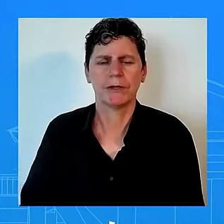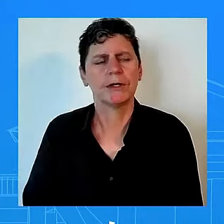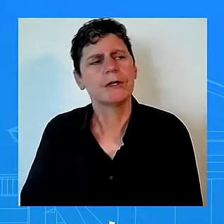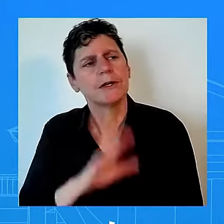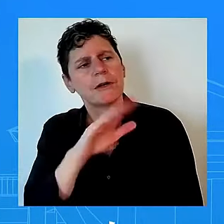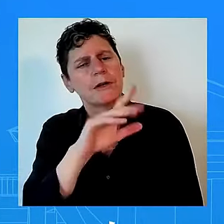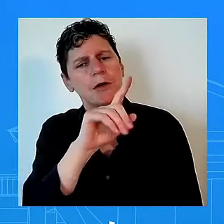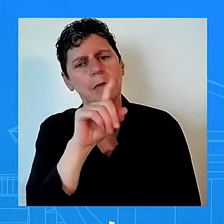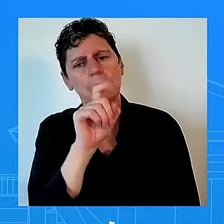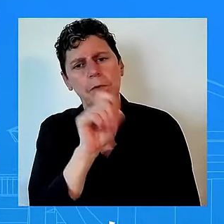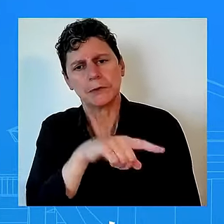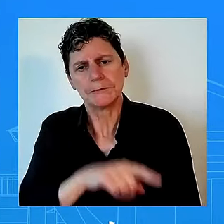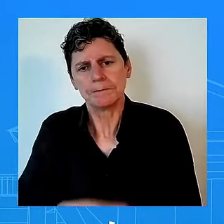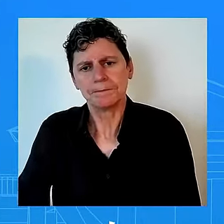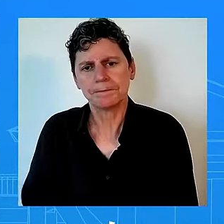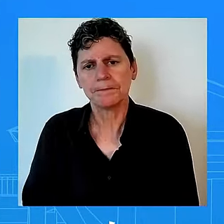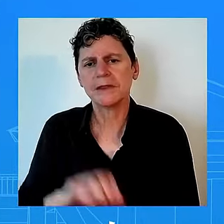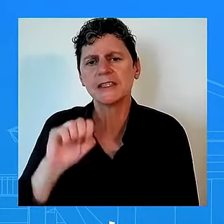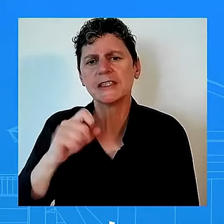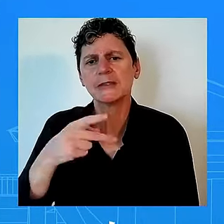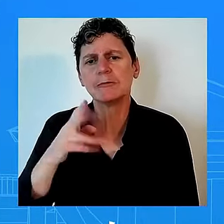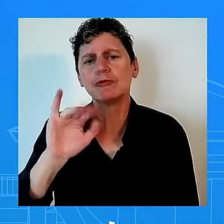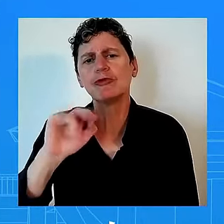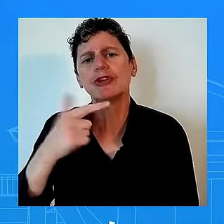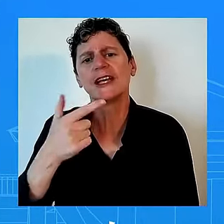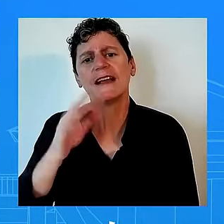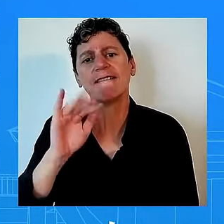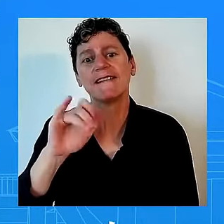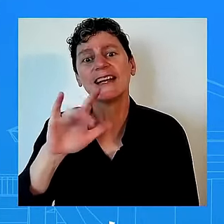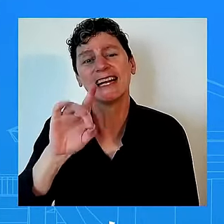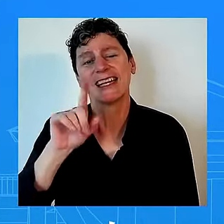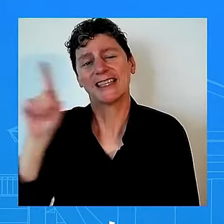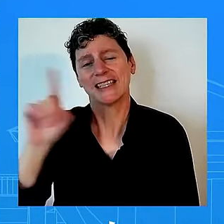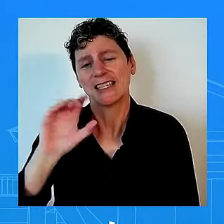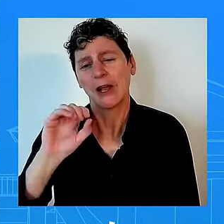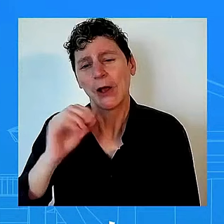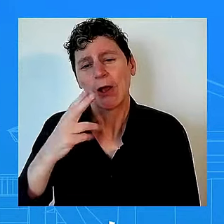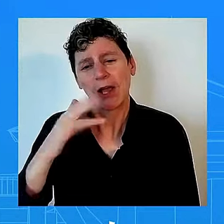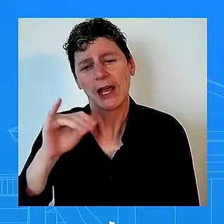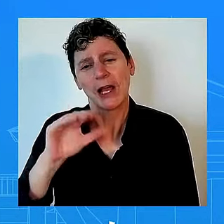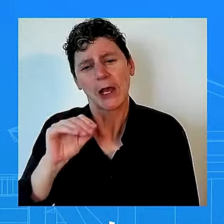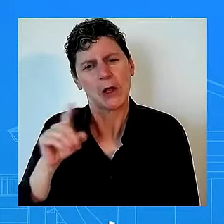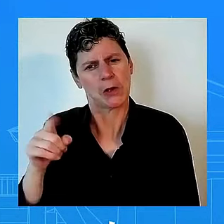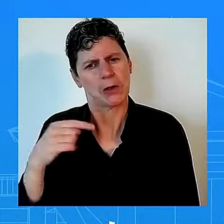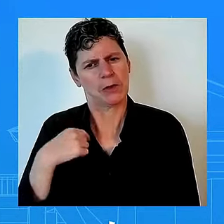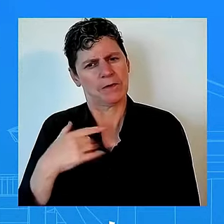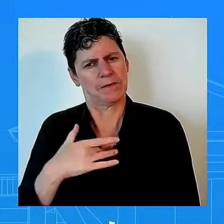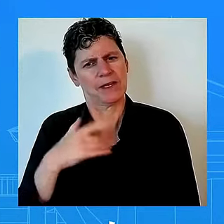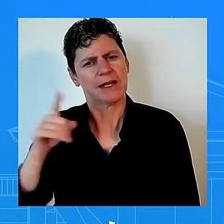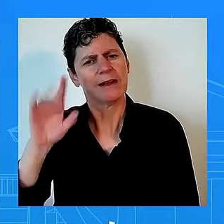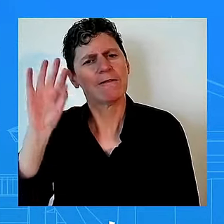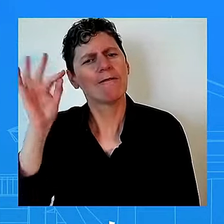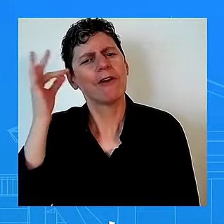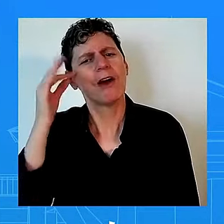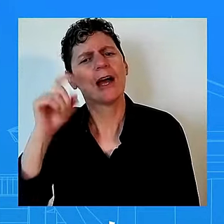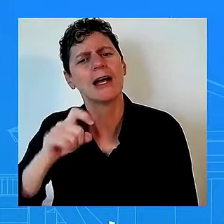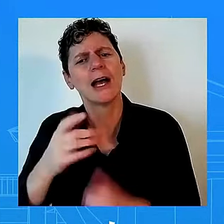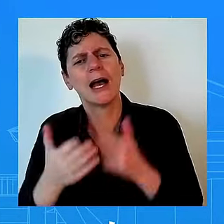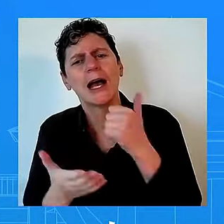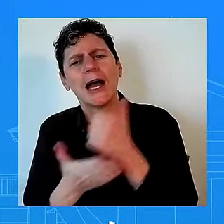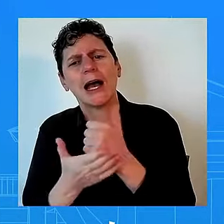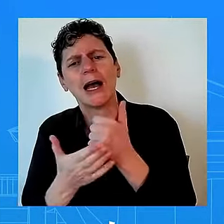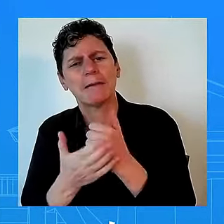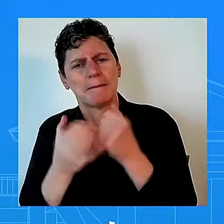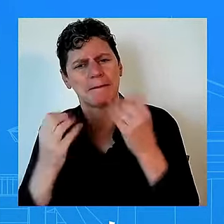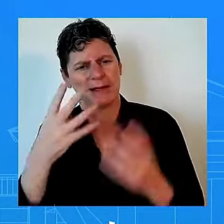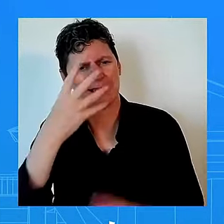the federal government needs to give springfield some help to deal with the influx of migrants what's the president's reaction to that and does the white house have plans